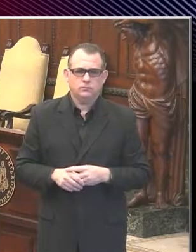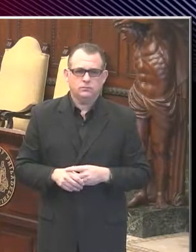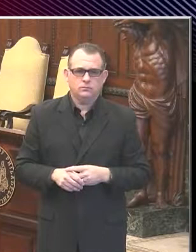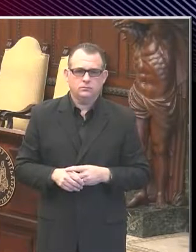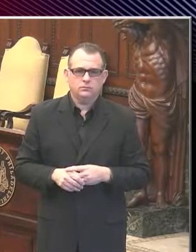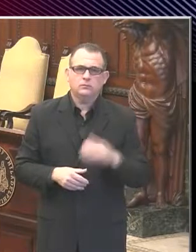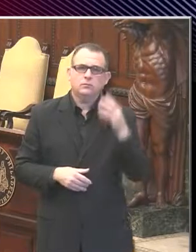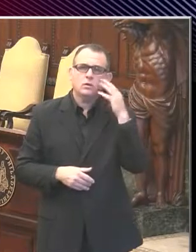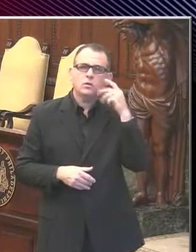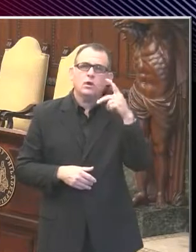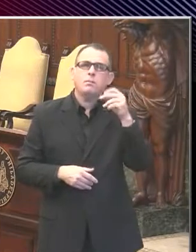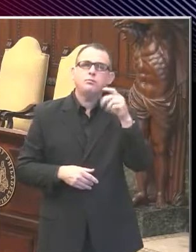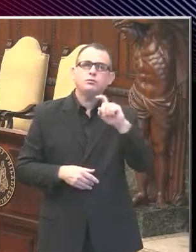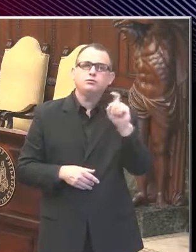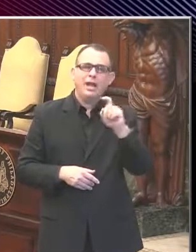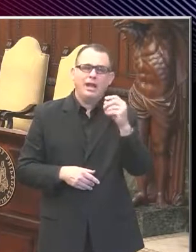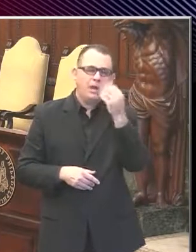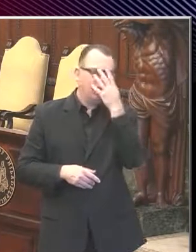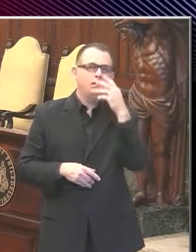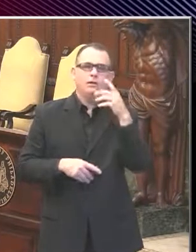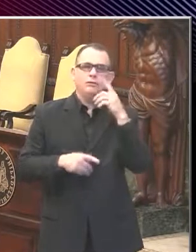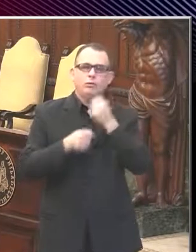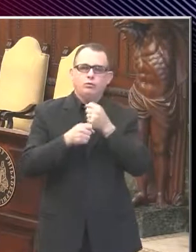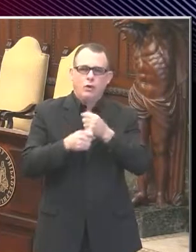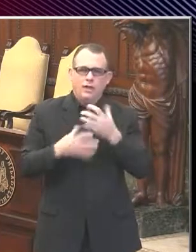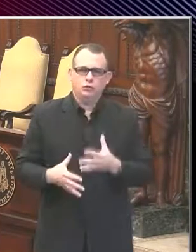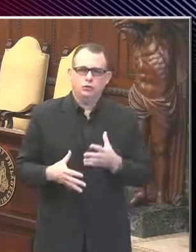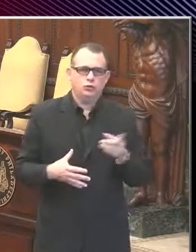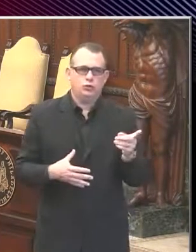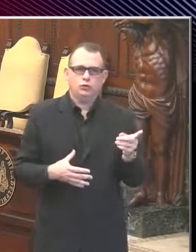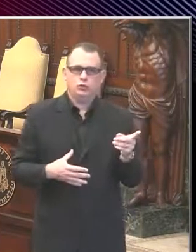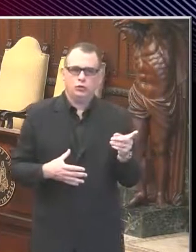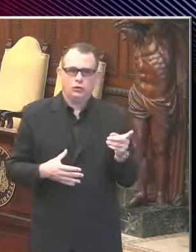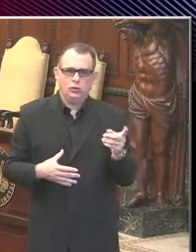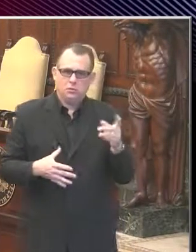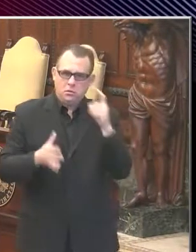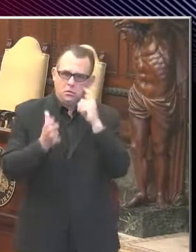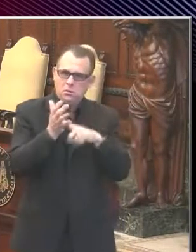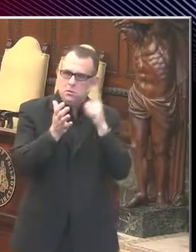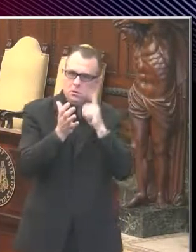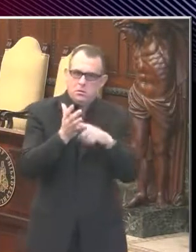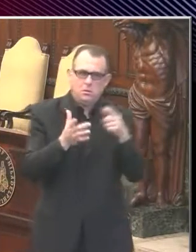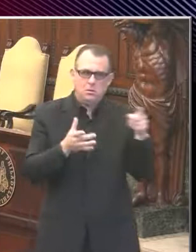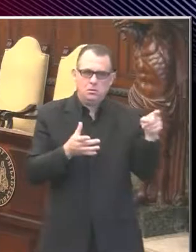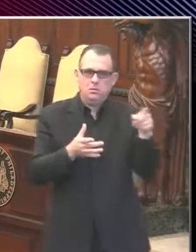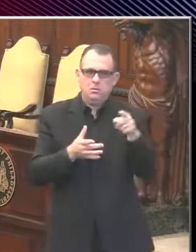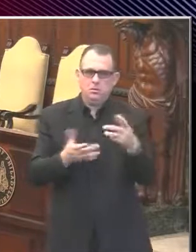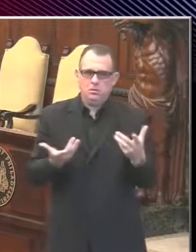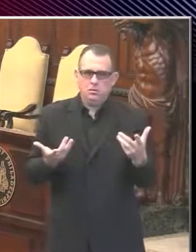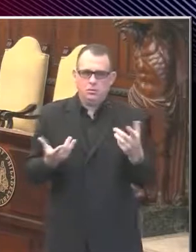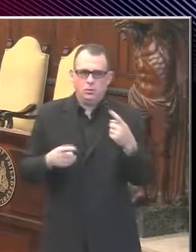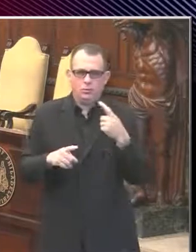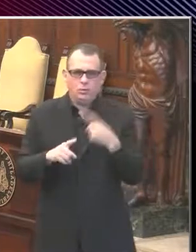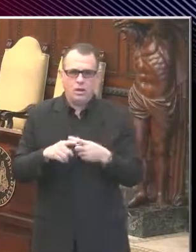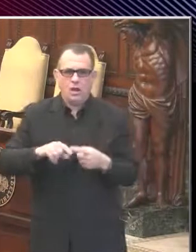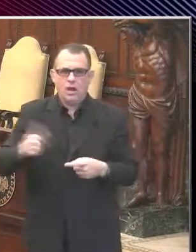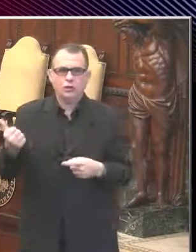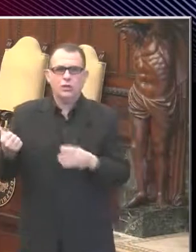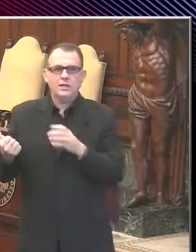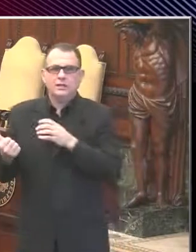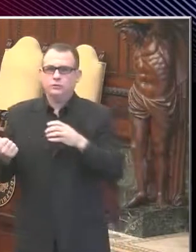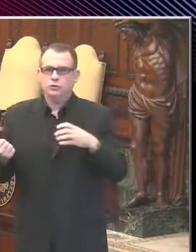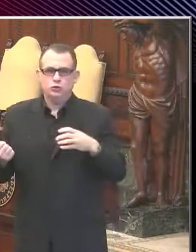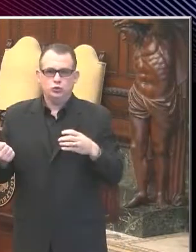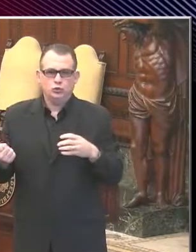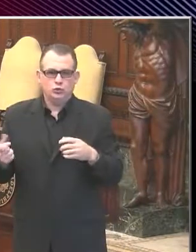how just the protests in general played out, and given that Commissioner Outlaw did have some issues with